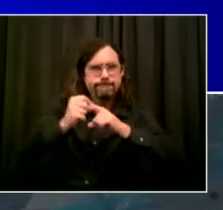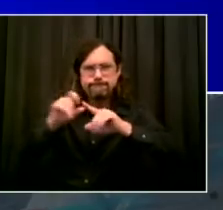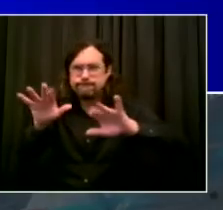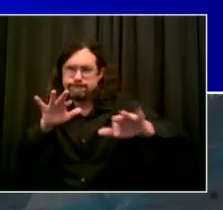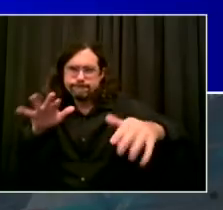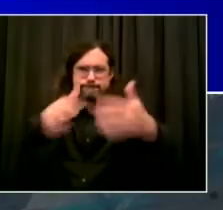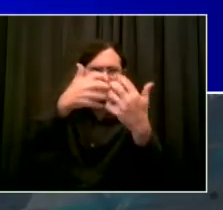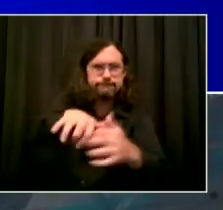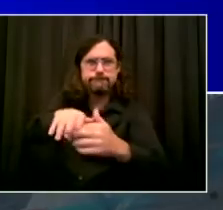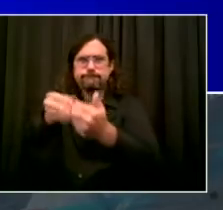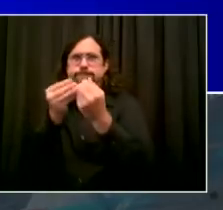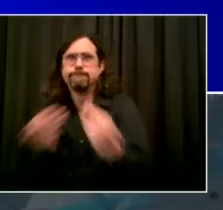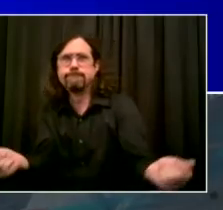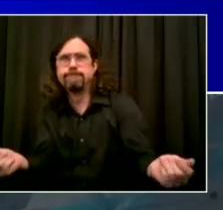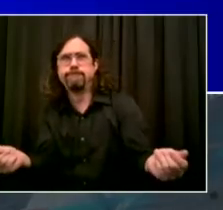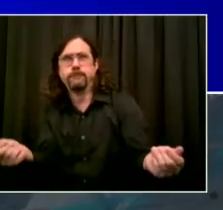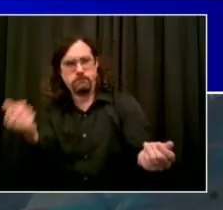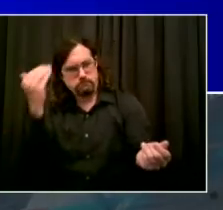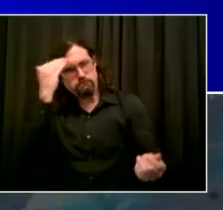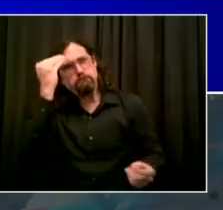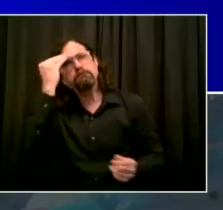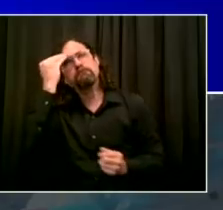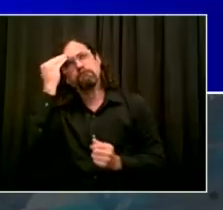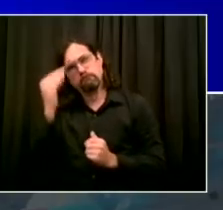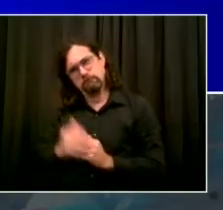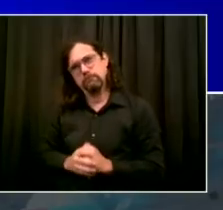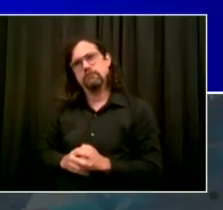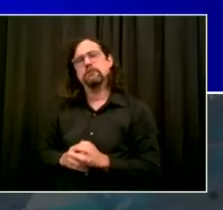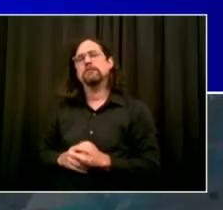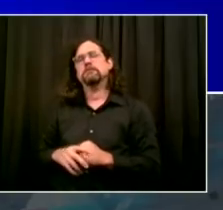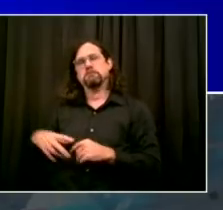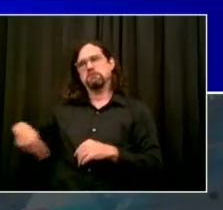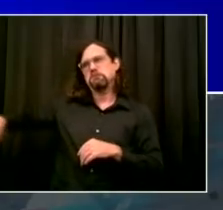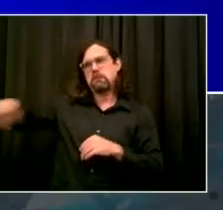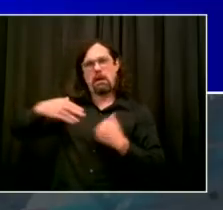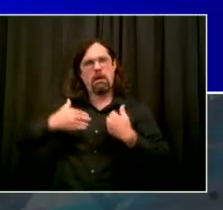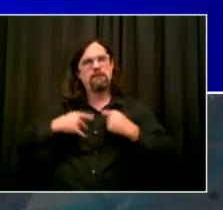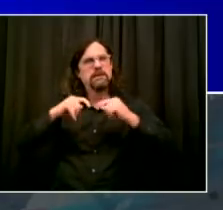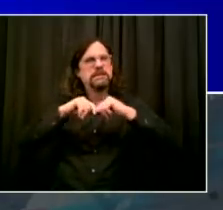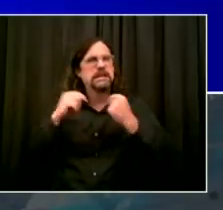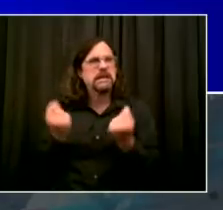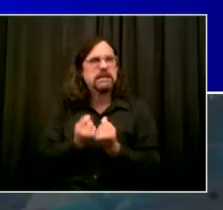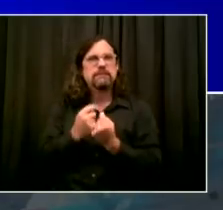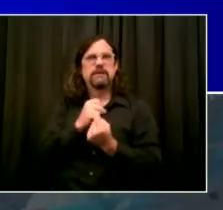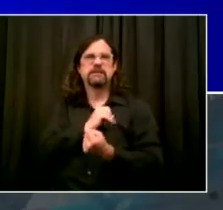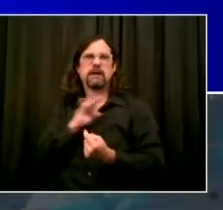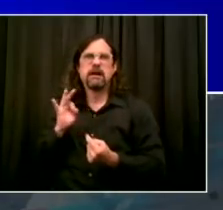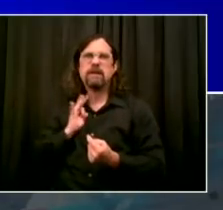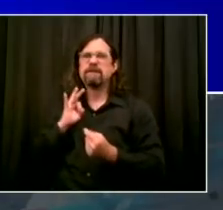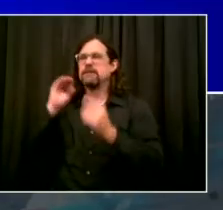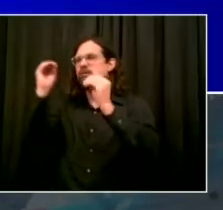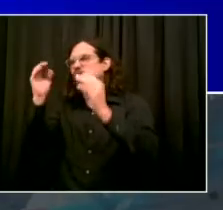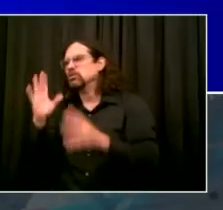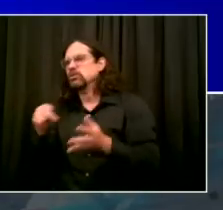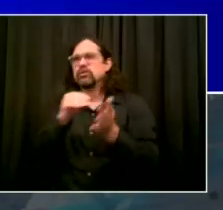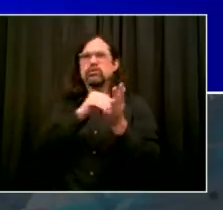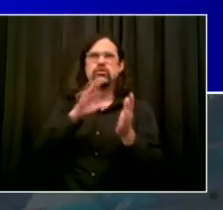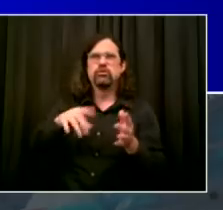work to make this work. And even when there'll be some ups and downs, we'll make the adjustments. We'll make sure that we keep things moving forward.